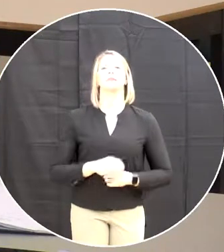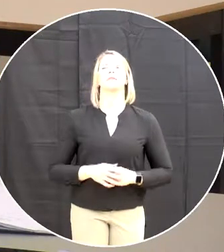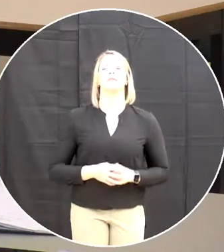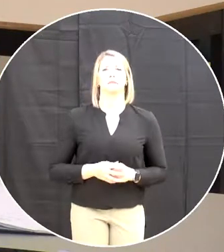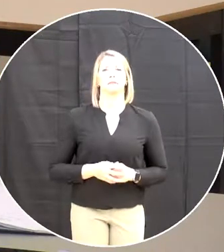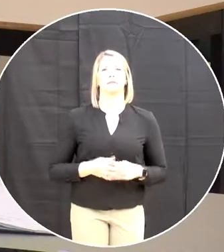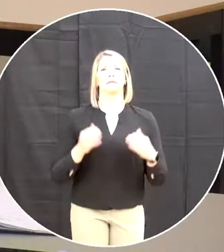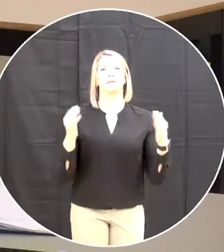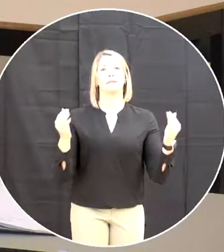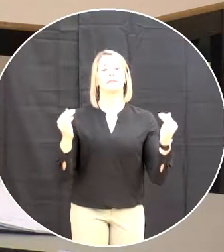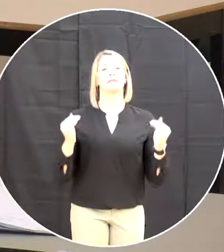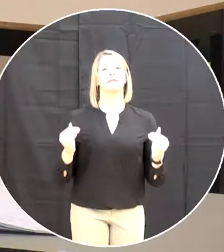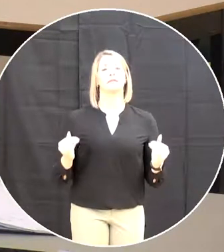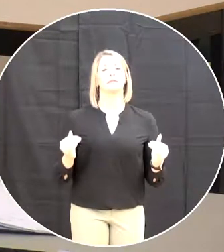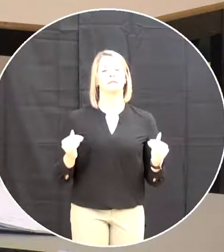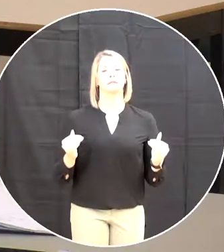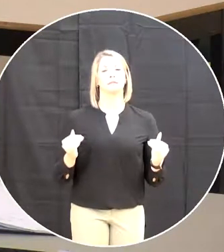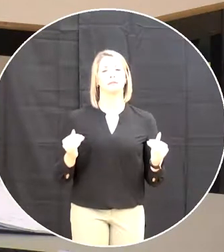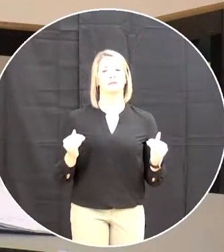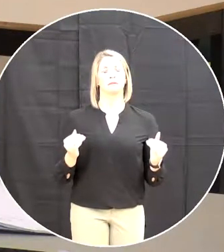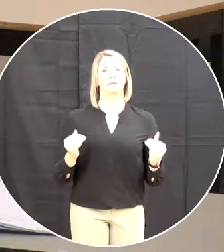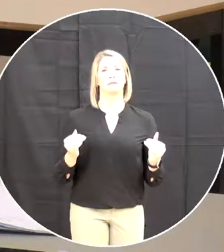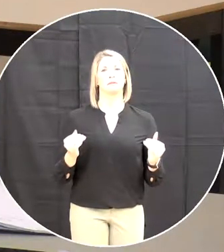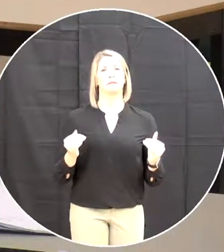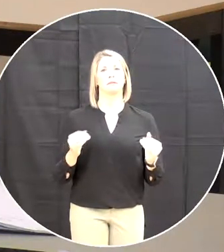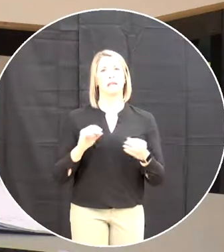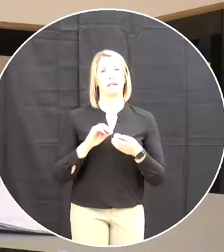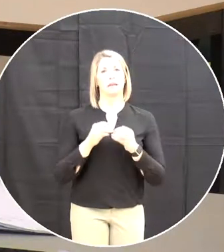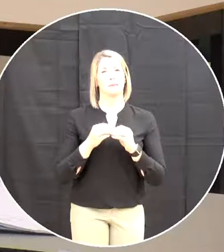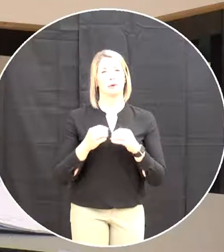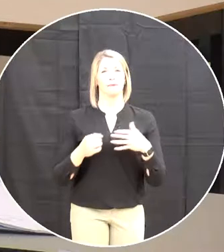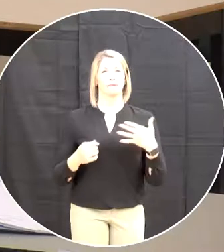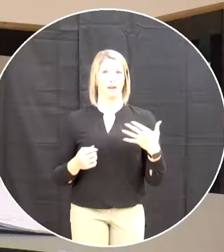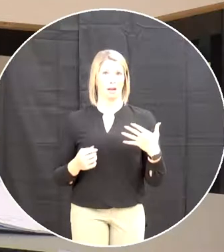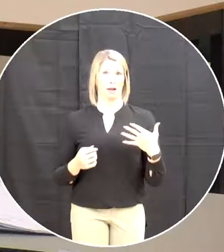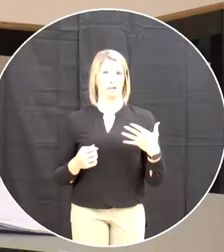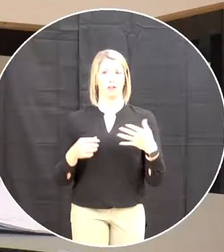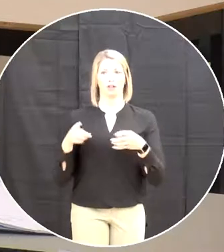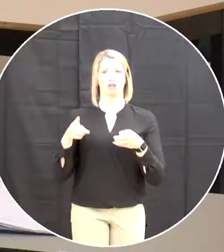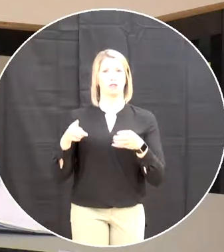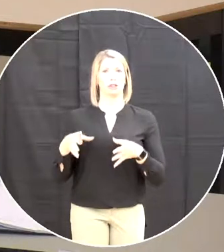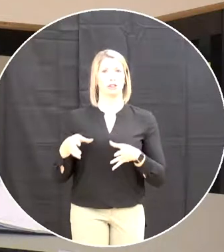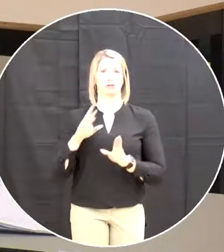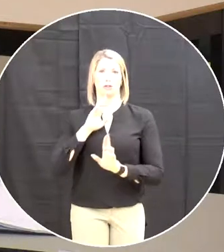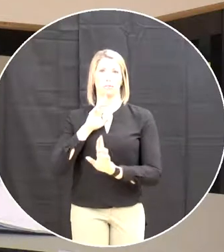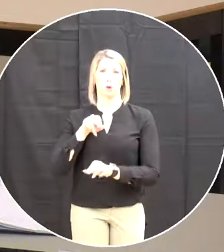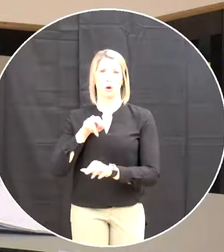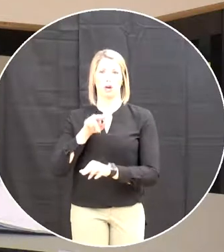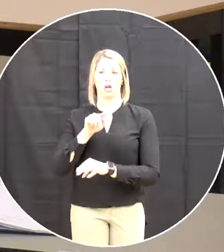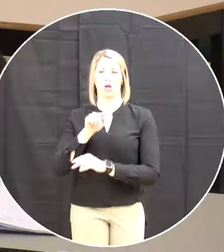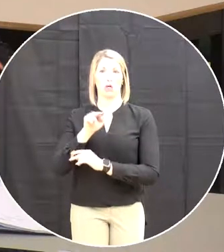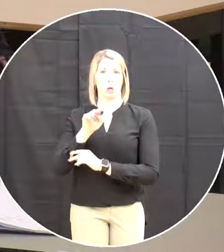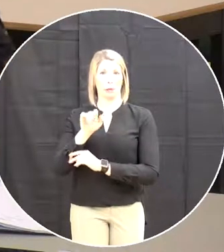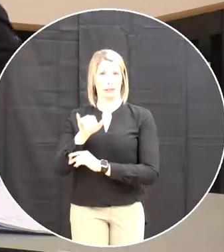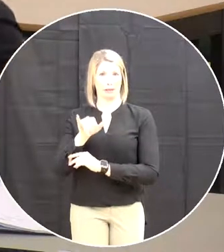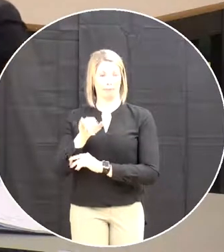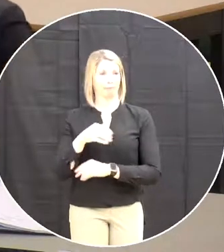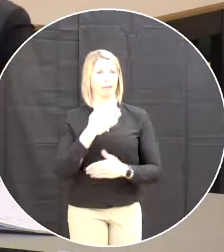next item of business is the number five which is the directors report Tony thank you chair